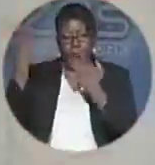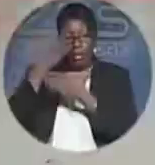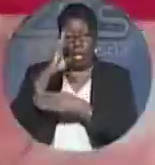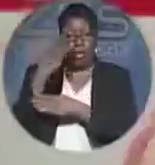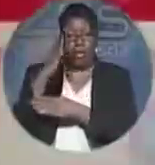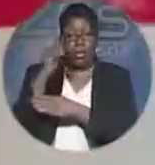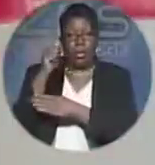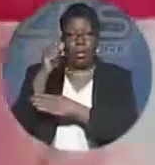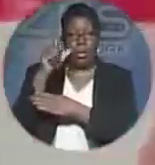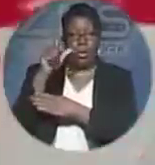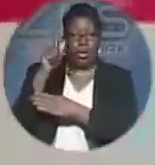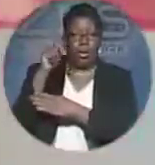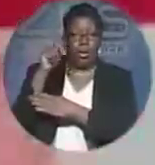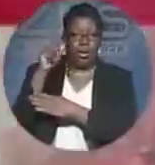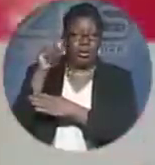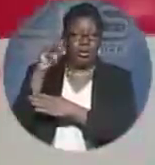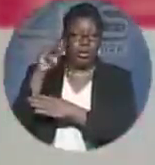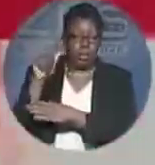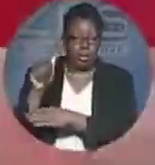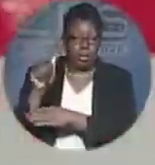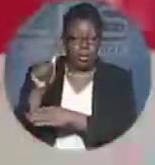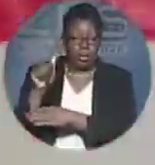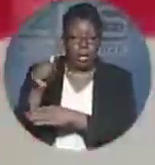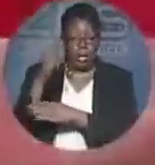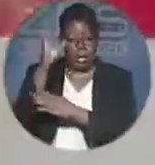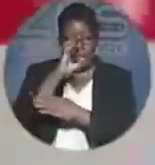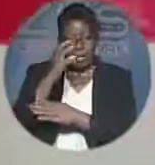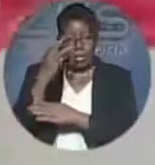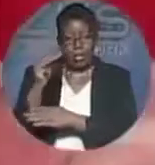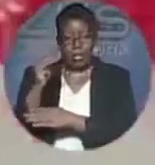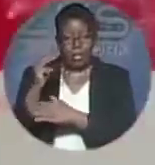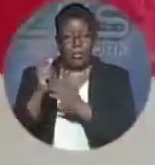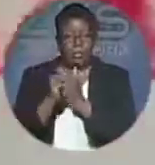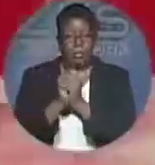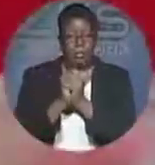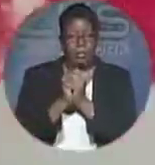they are actively searching for two additional suspects in connection with this incident.